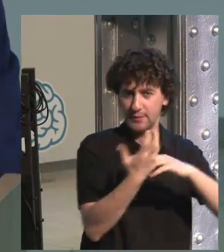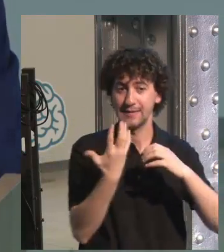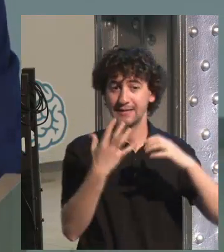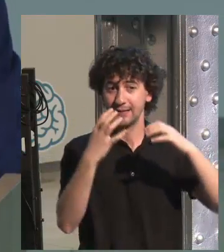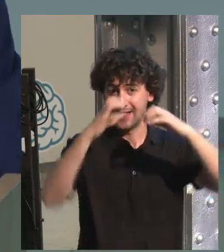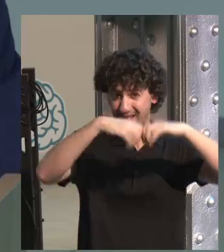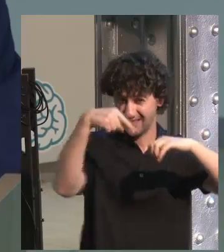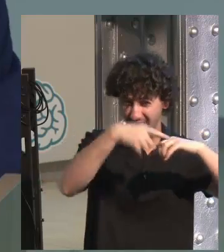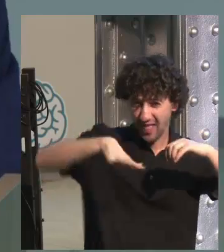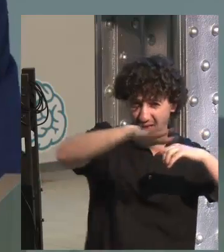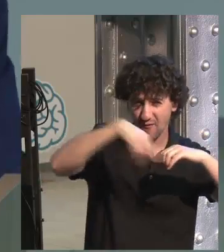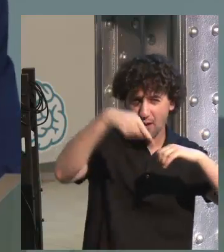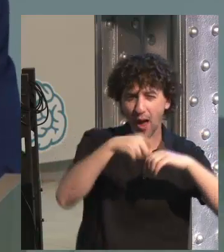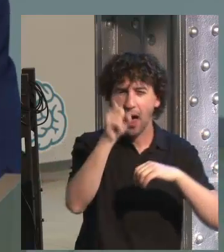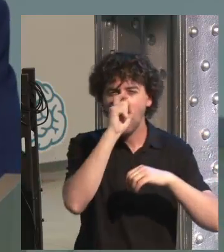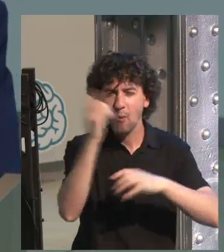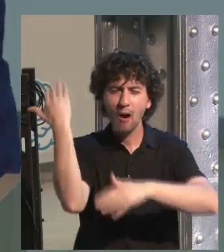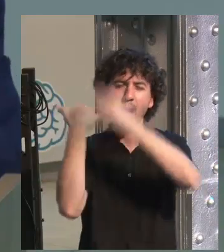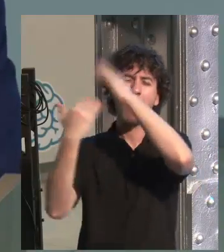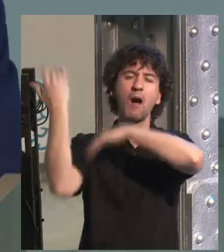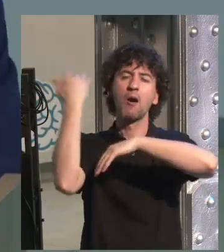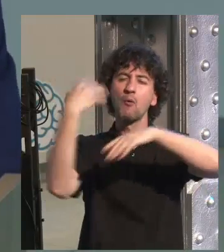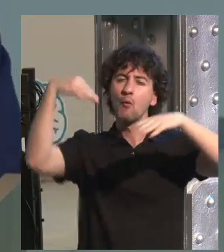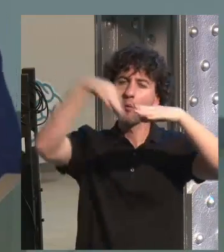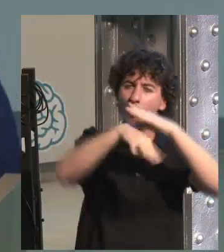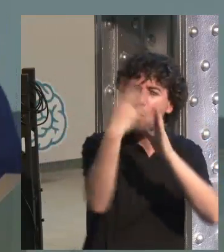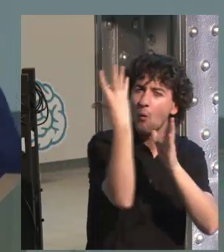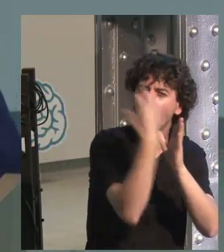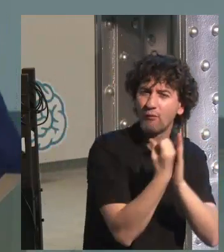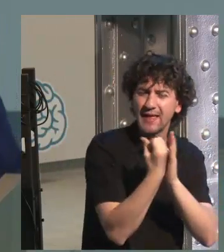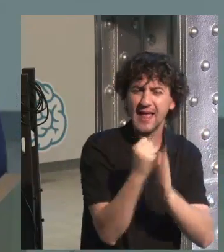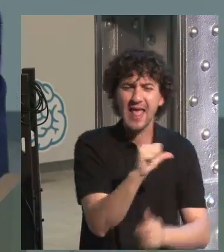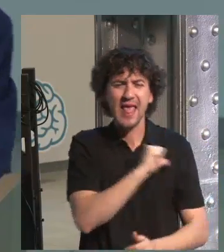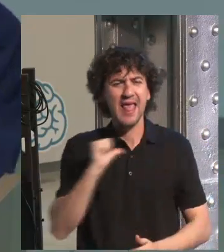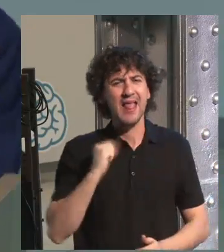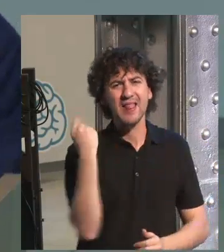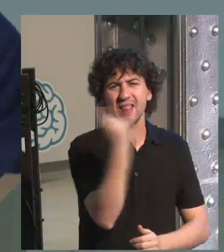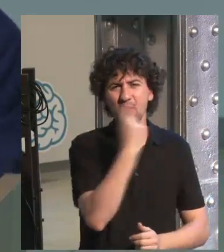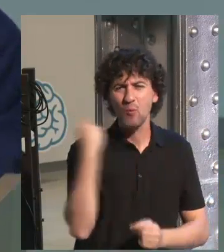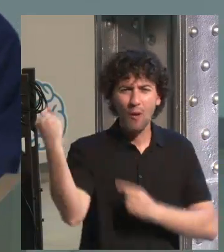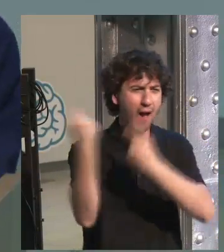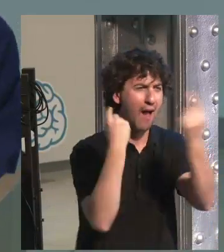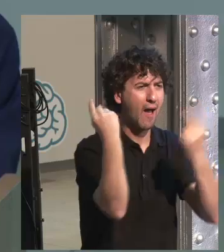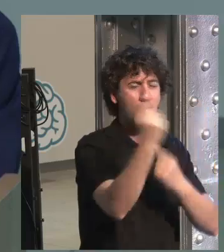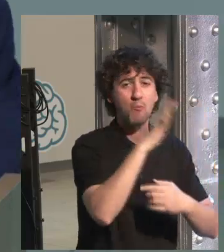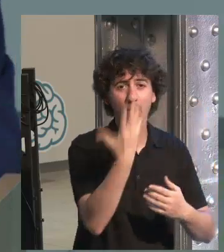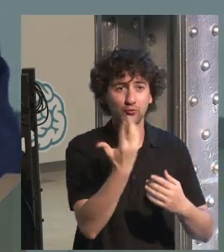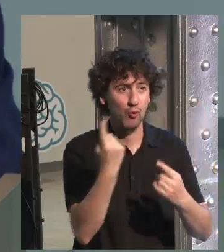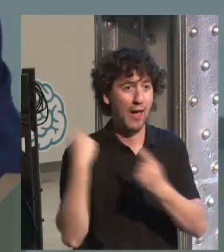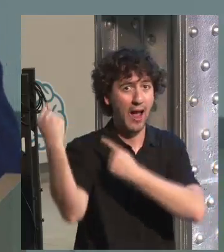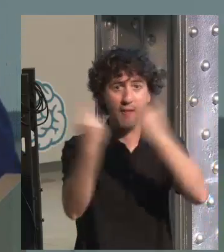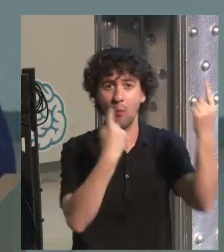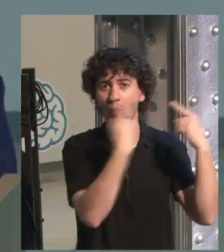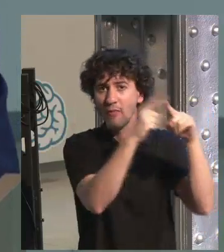peaceful or positive or negative, and then we are able to store it in